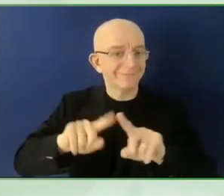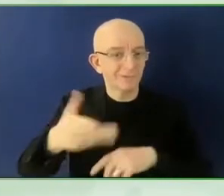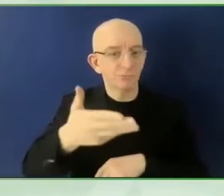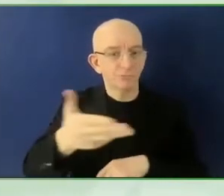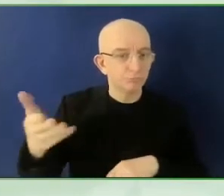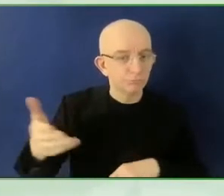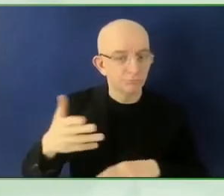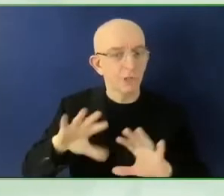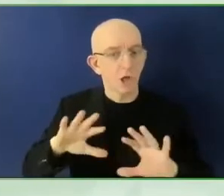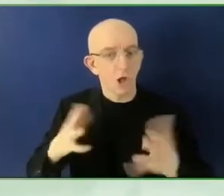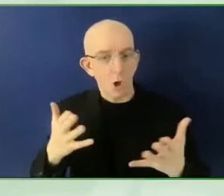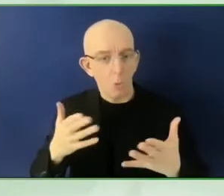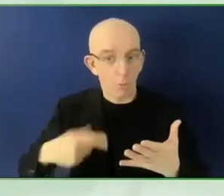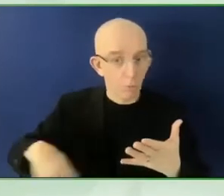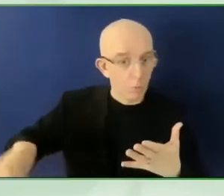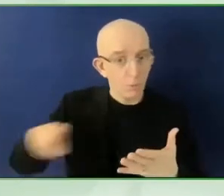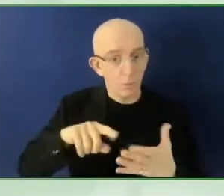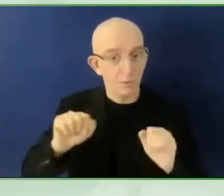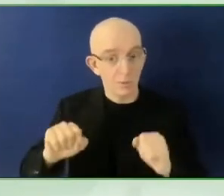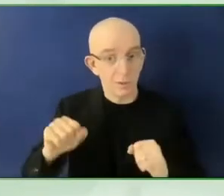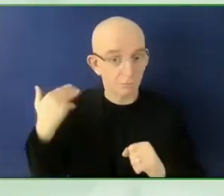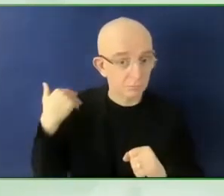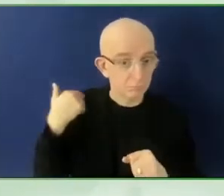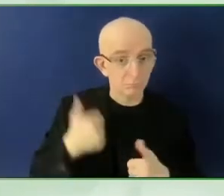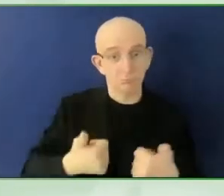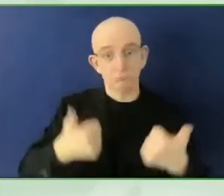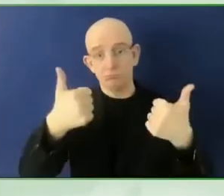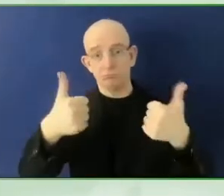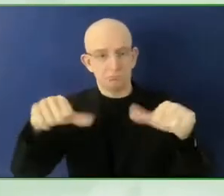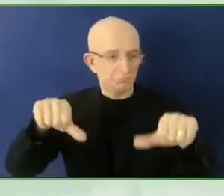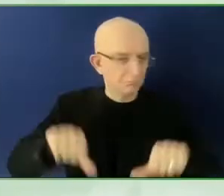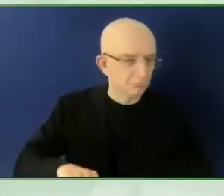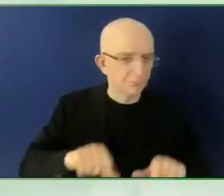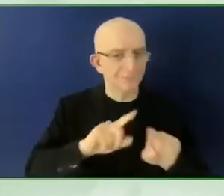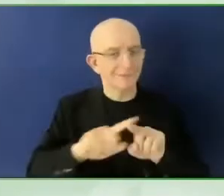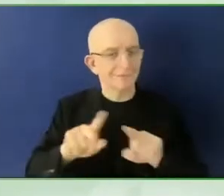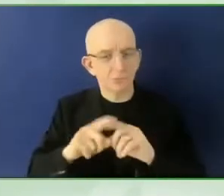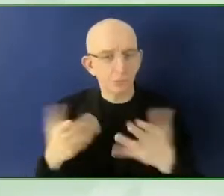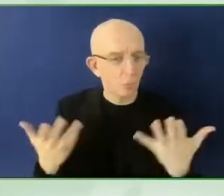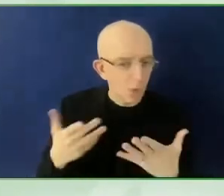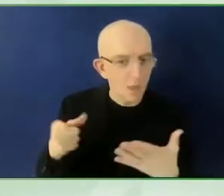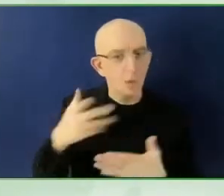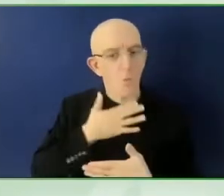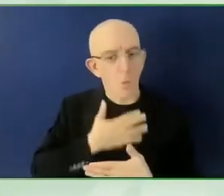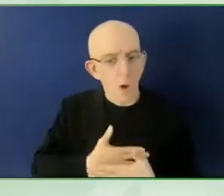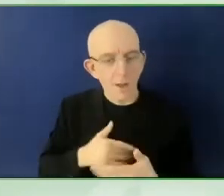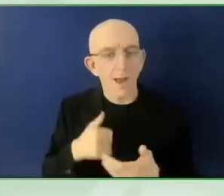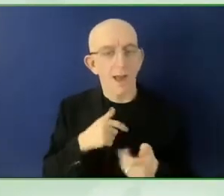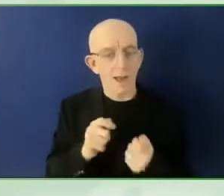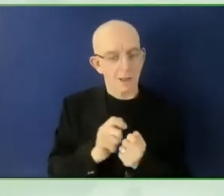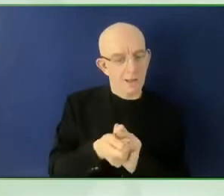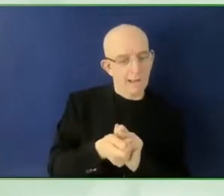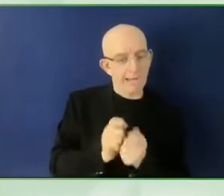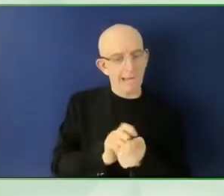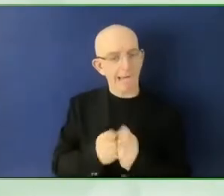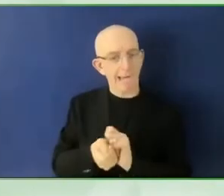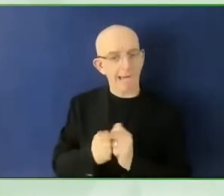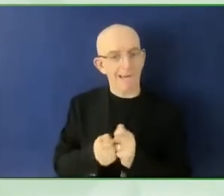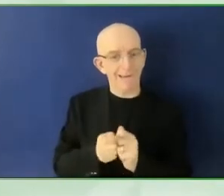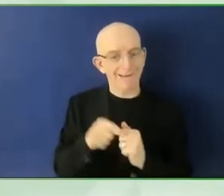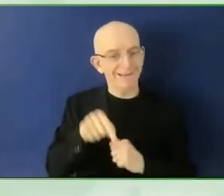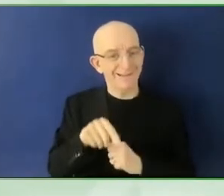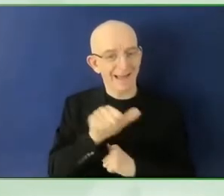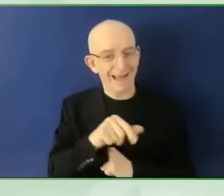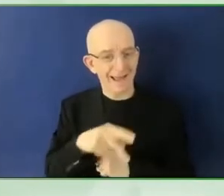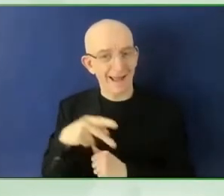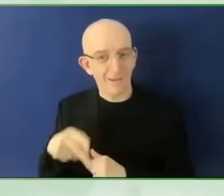we're always open to suggestions from our users. You know, if there's a company that you'd like to reach, you're welcome to get in touch